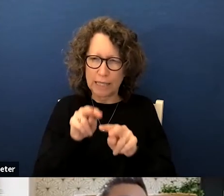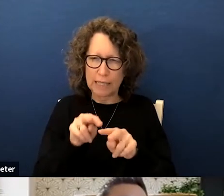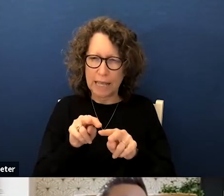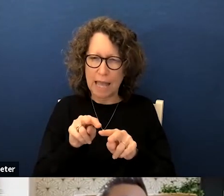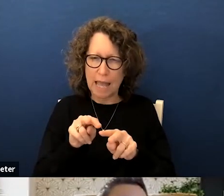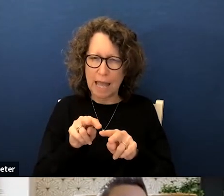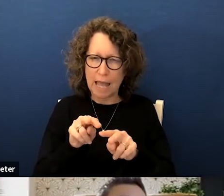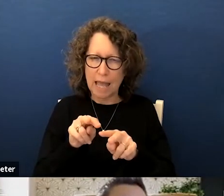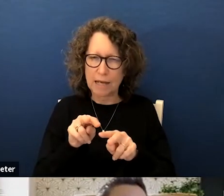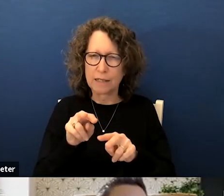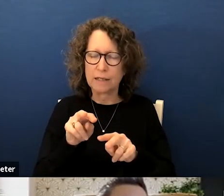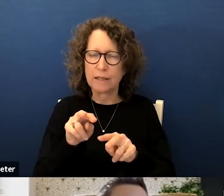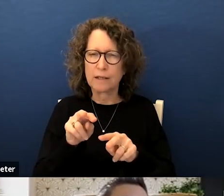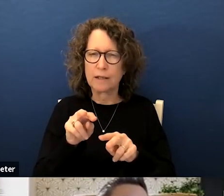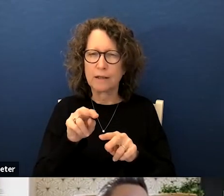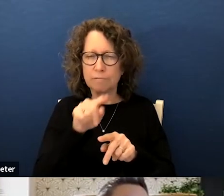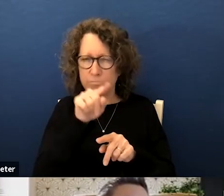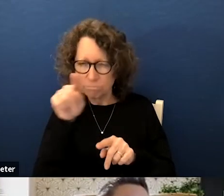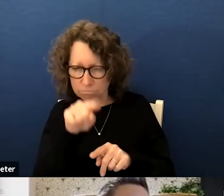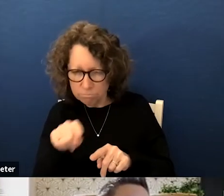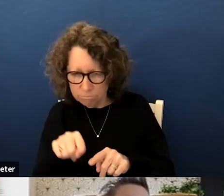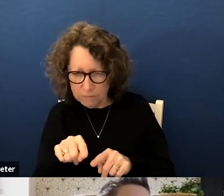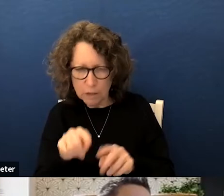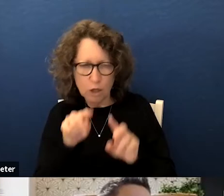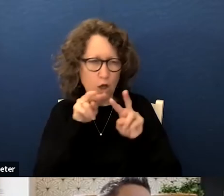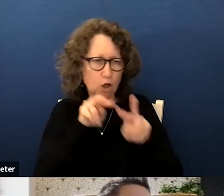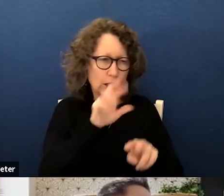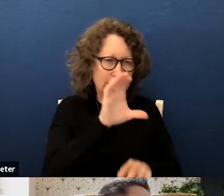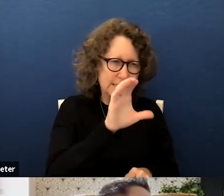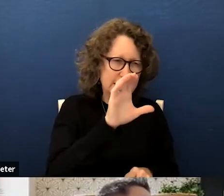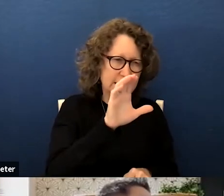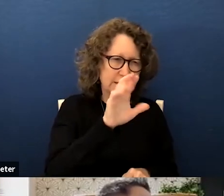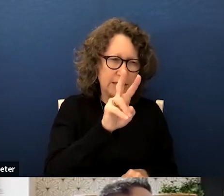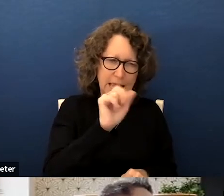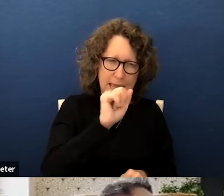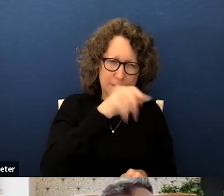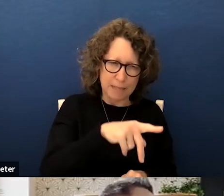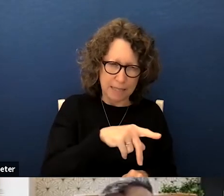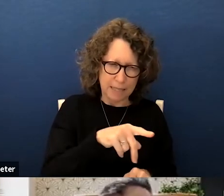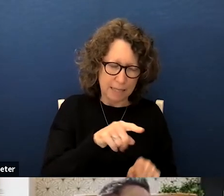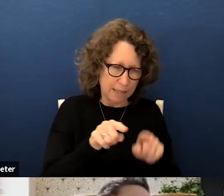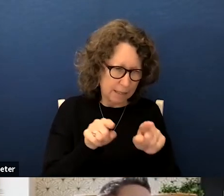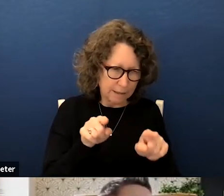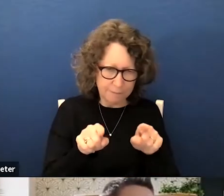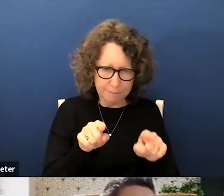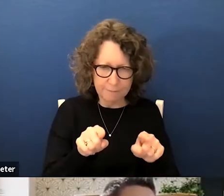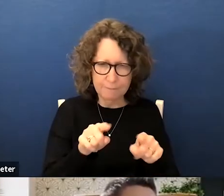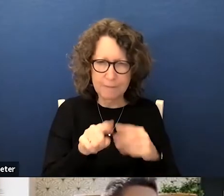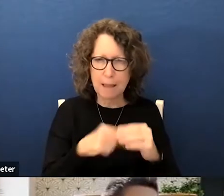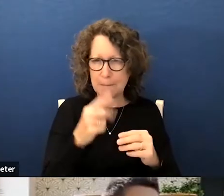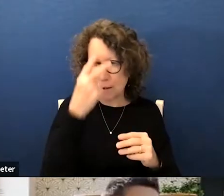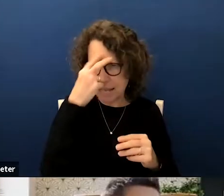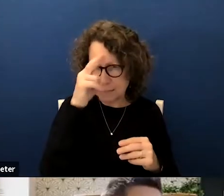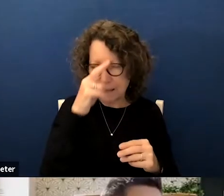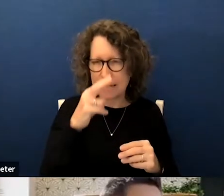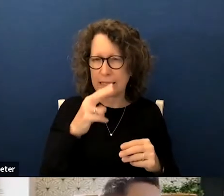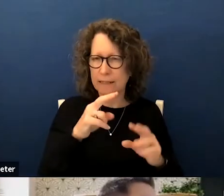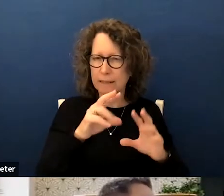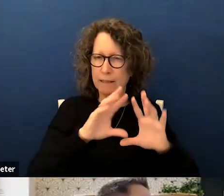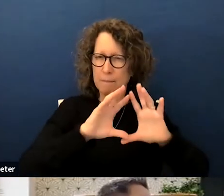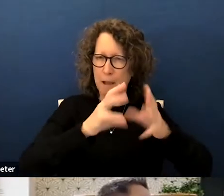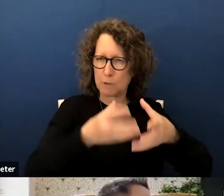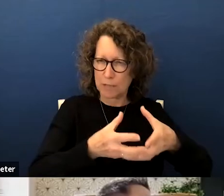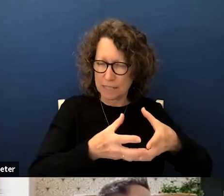columns on all of the data and then you look at the ceap column in this case of the hispanic latino population